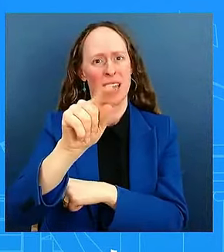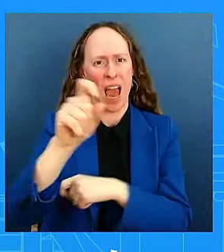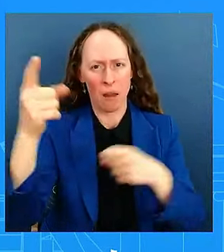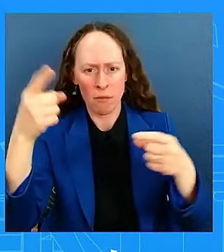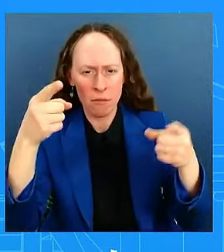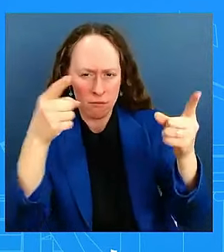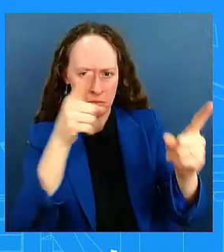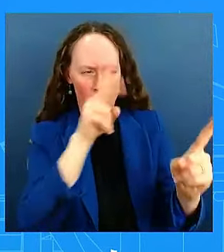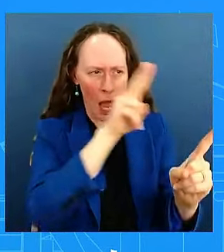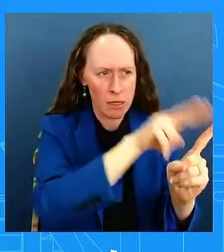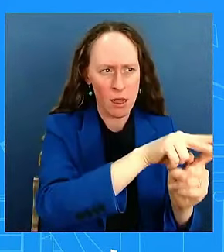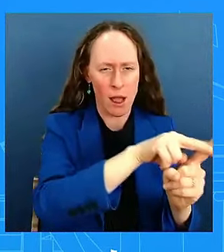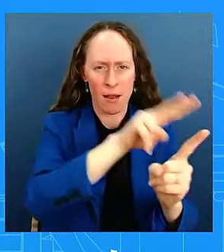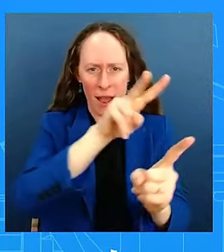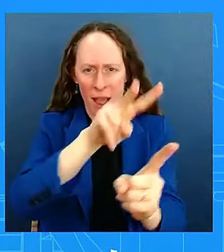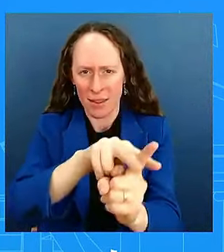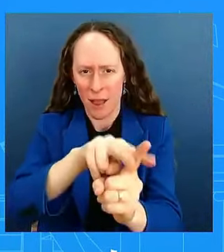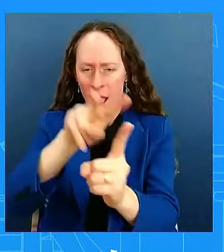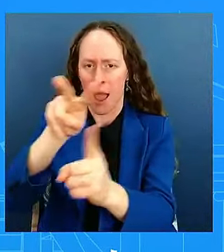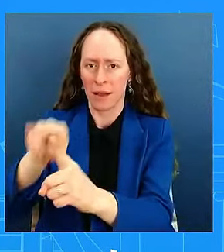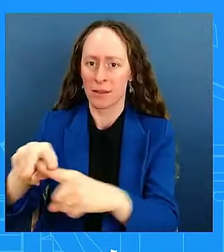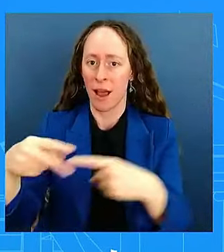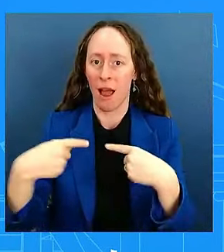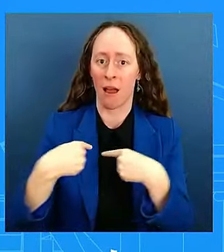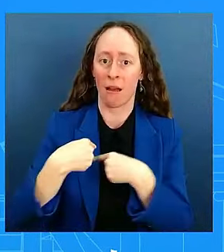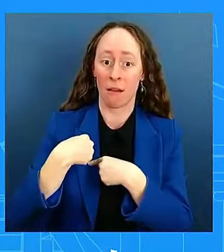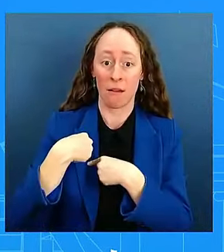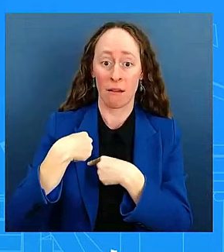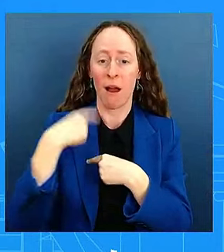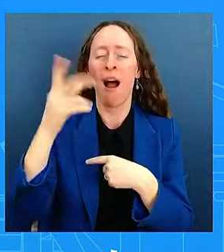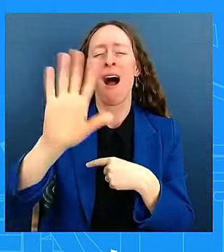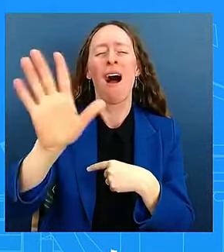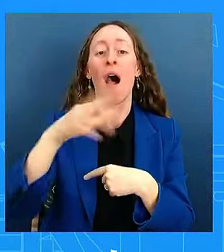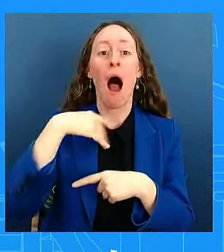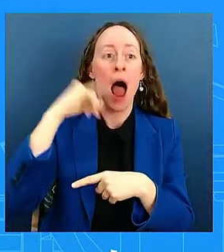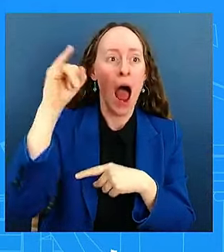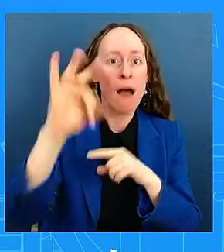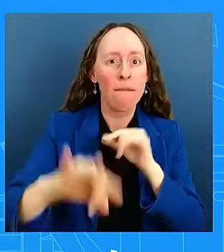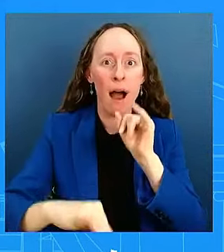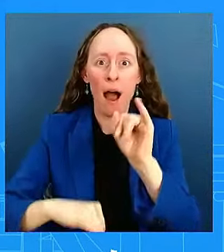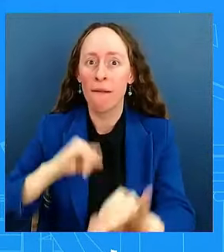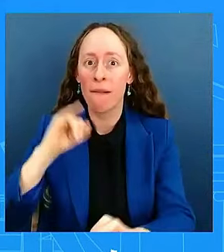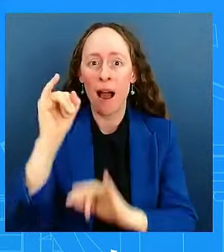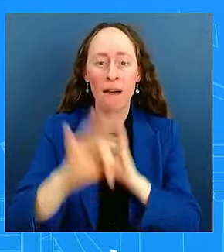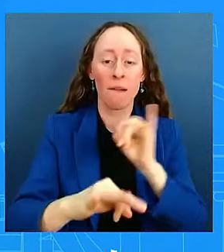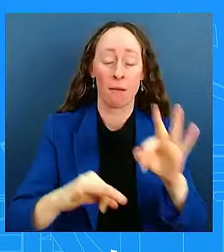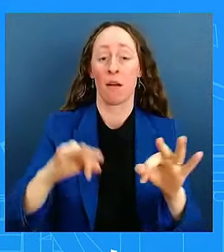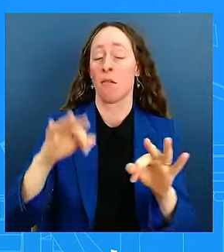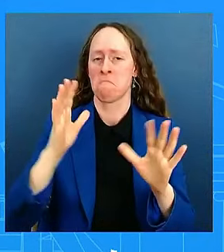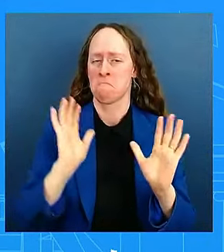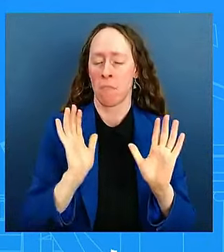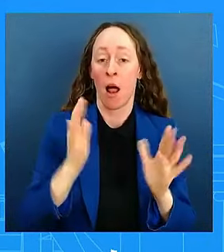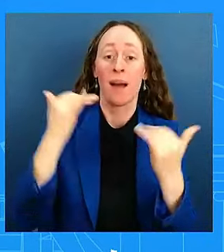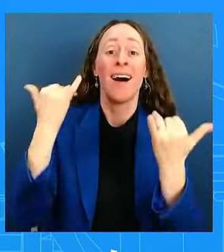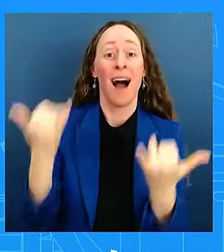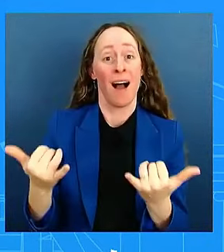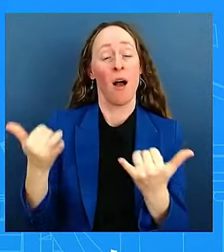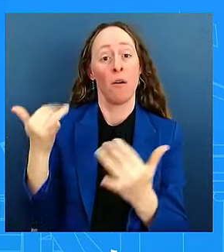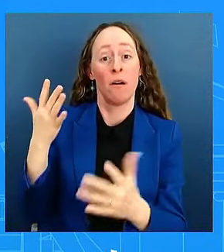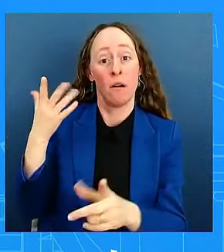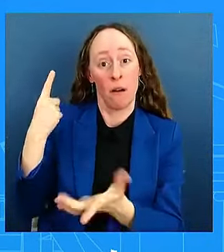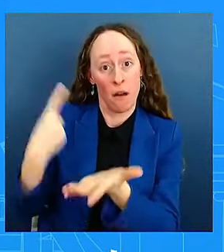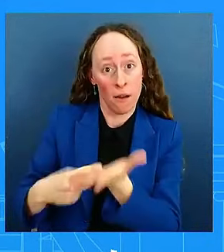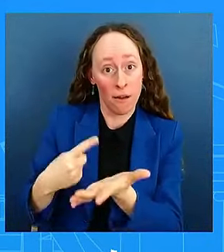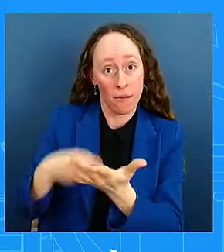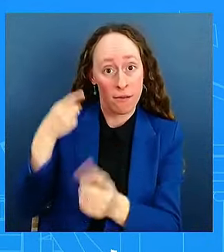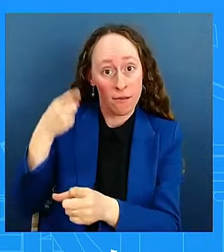get into hypothetical about that. But as it relates to, uh, Haiti more broadly and to the question of, uh, instability and what's happening, look,